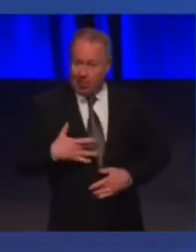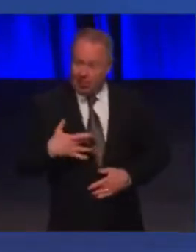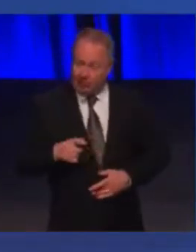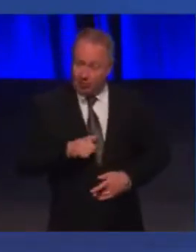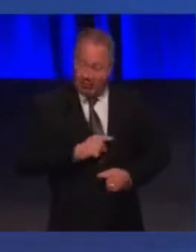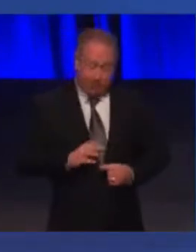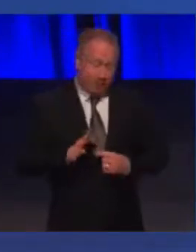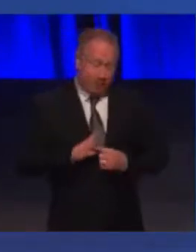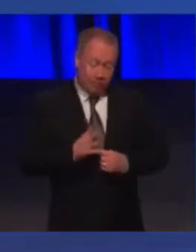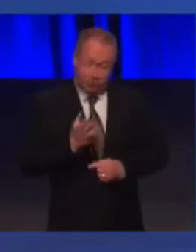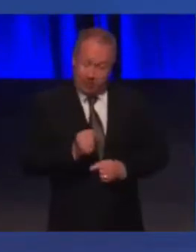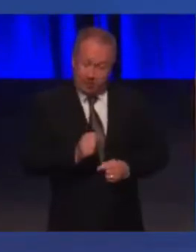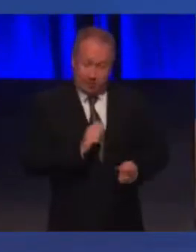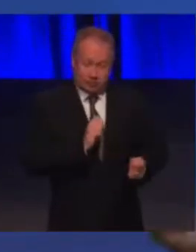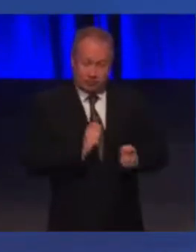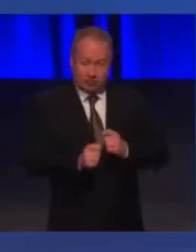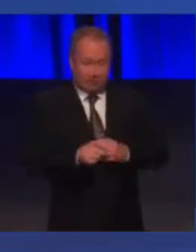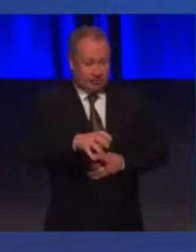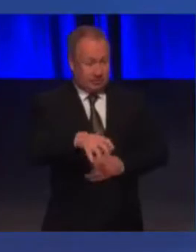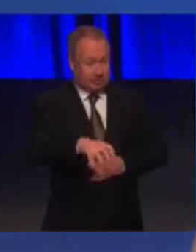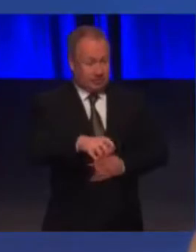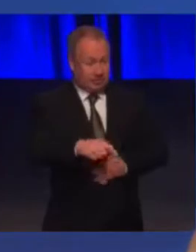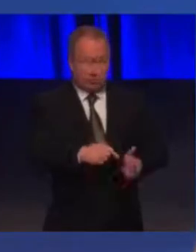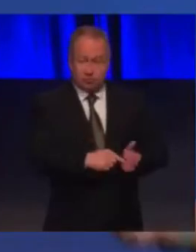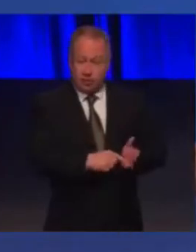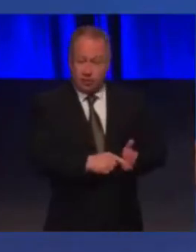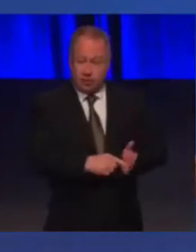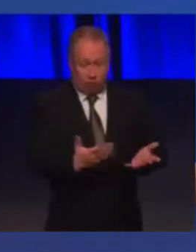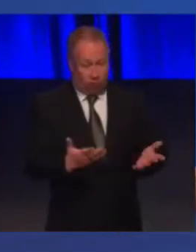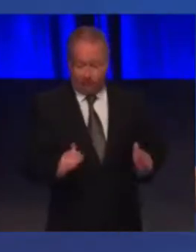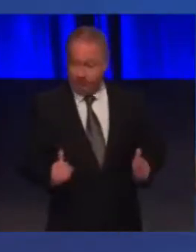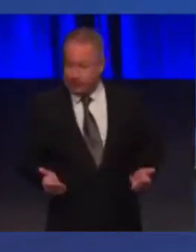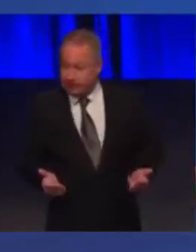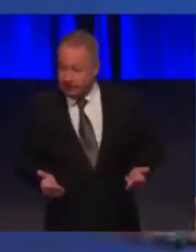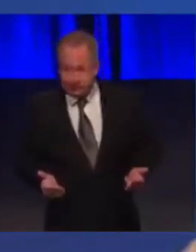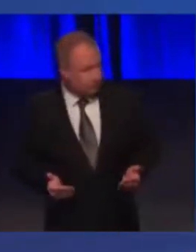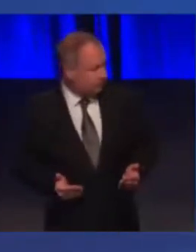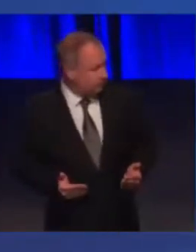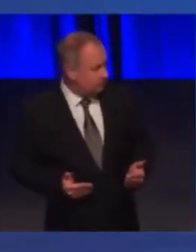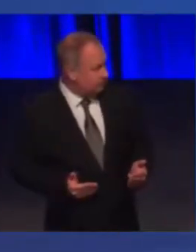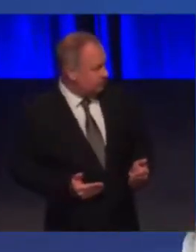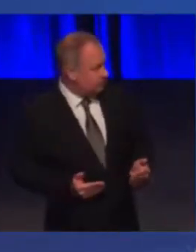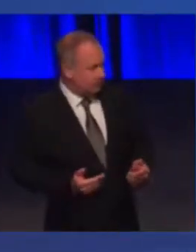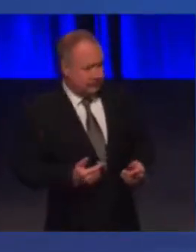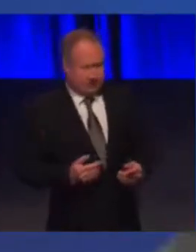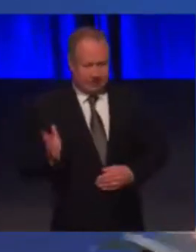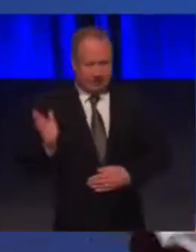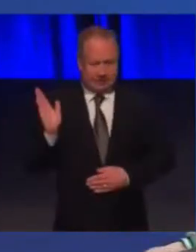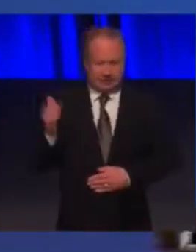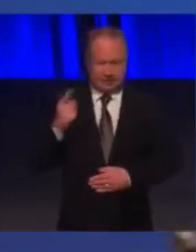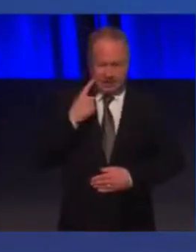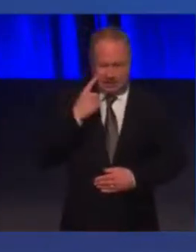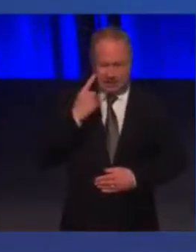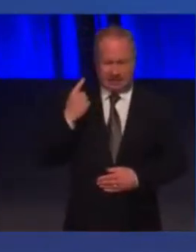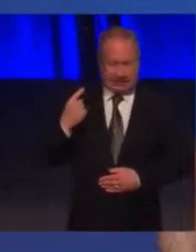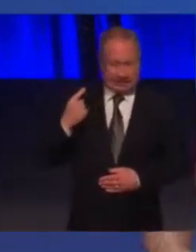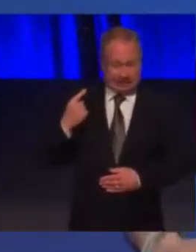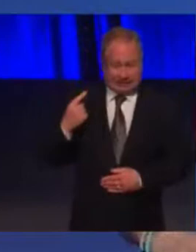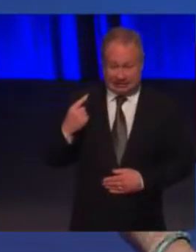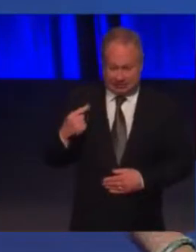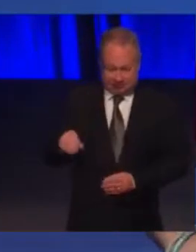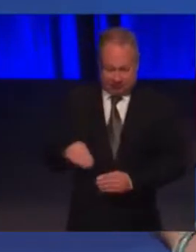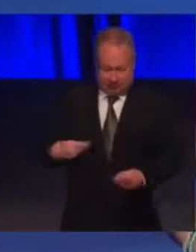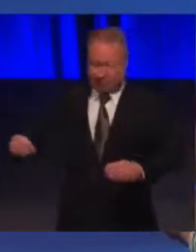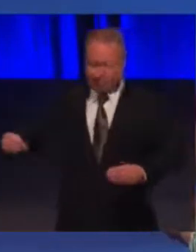these changing places toilets and not having them. And I'm glad that speaker yesterday had props because I felt a bit nervous and I'd get shouted at for bringing these in.